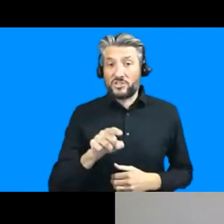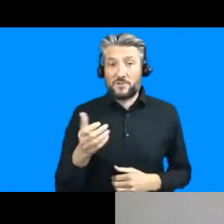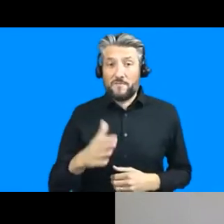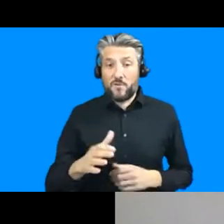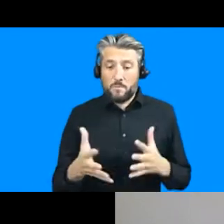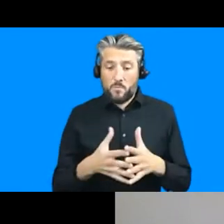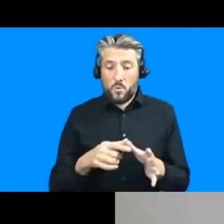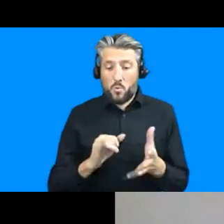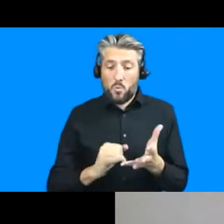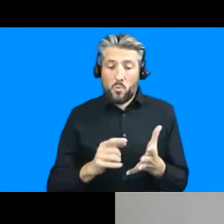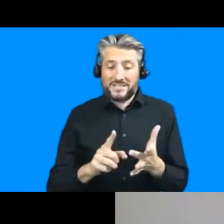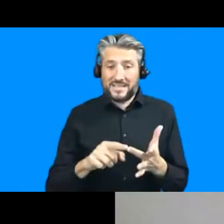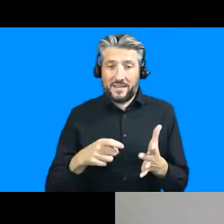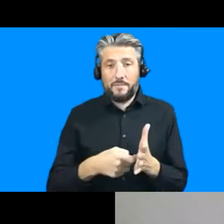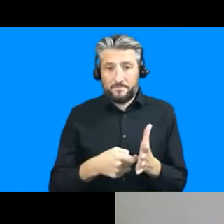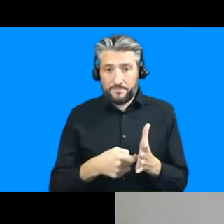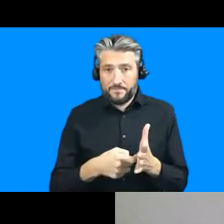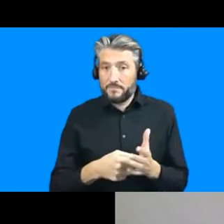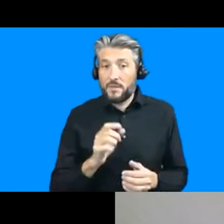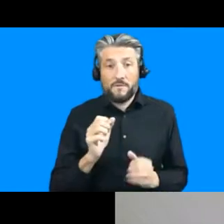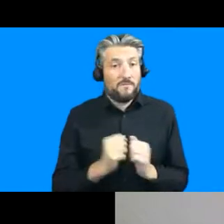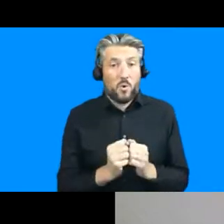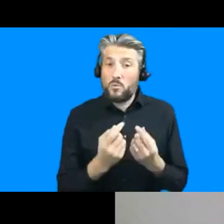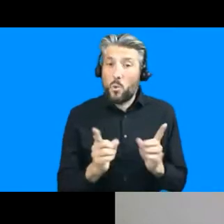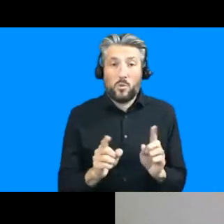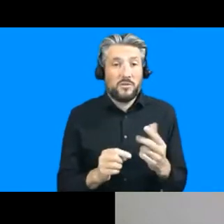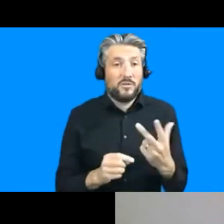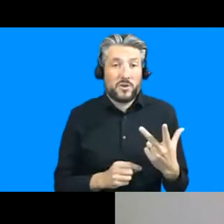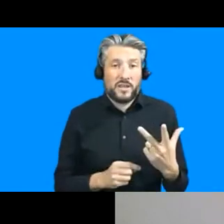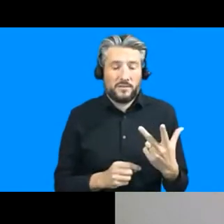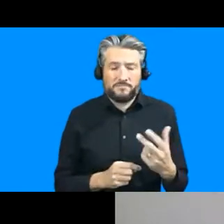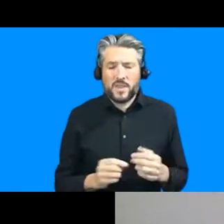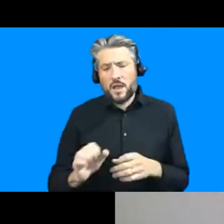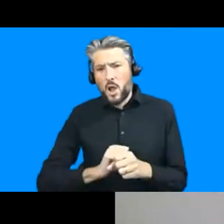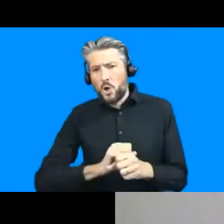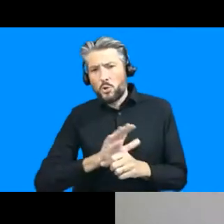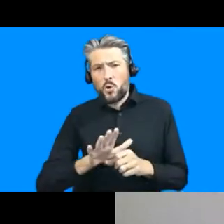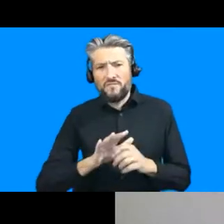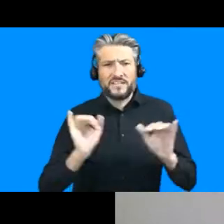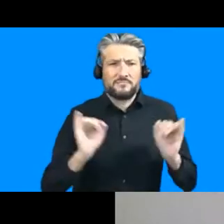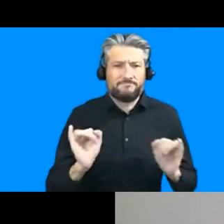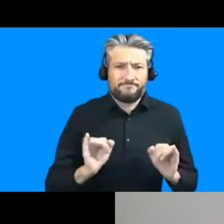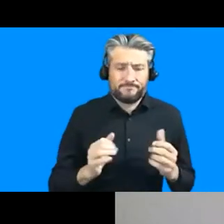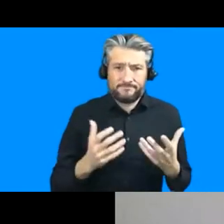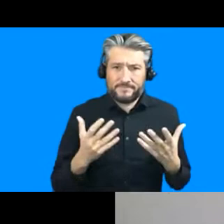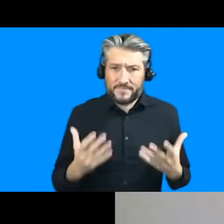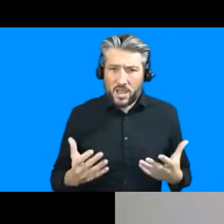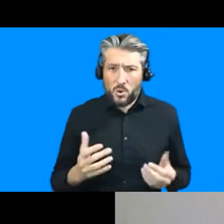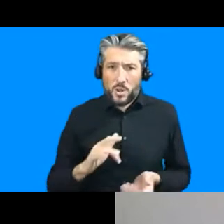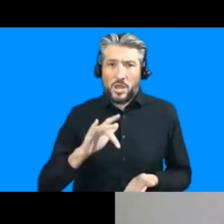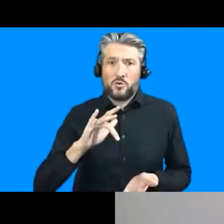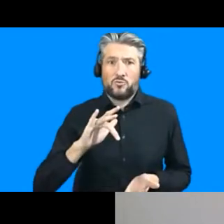kochi to any of you who said that the covet 19 epidemic has formed a critical juncture in state society